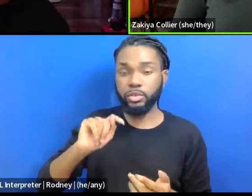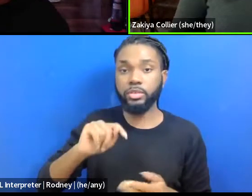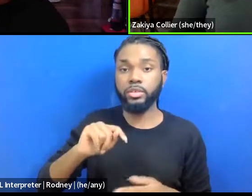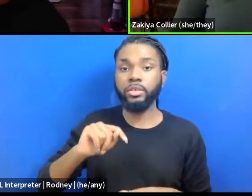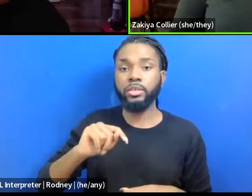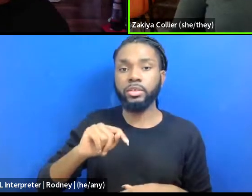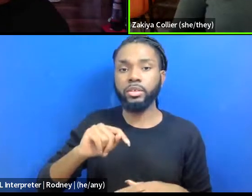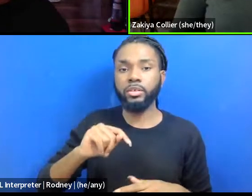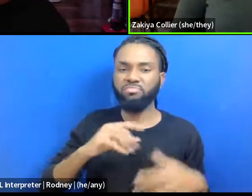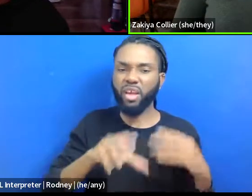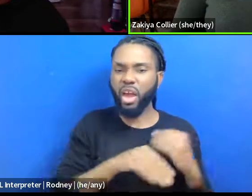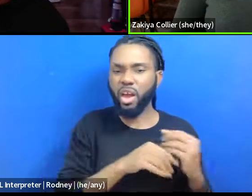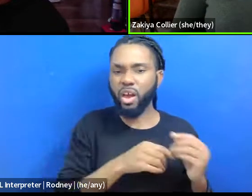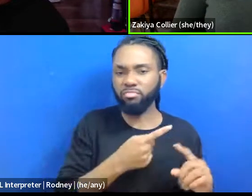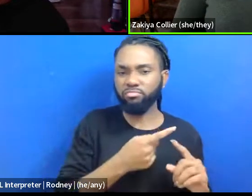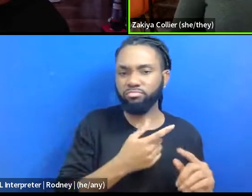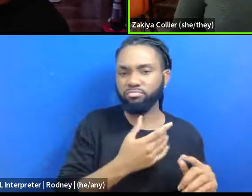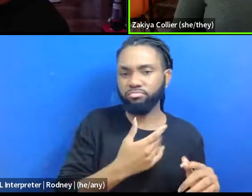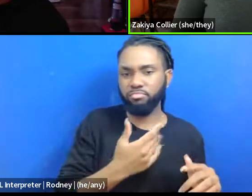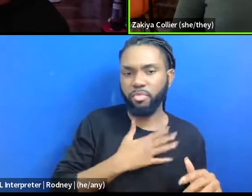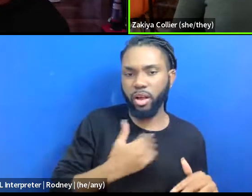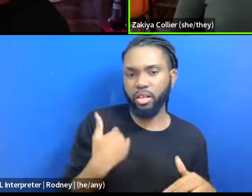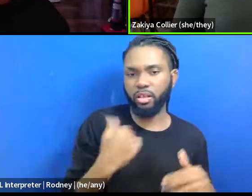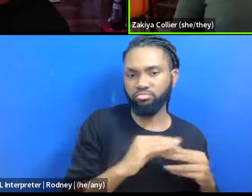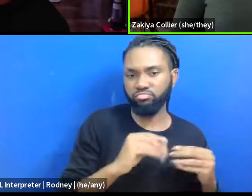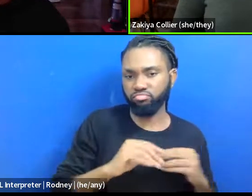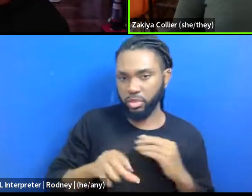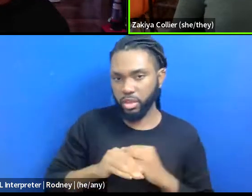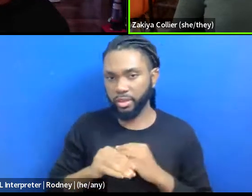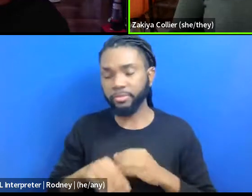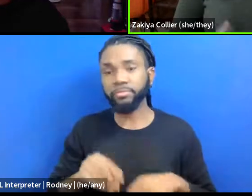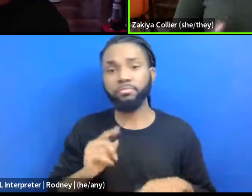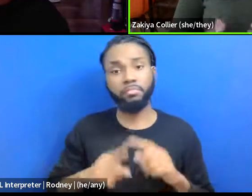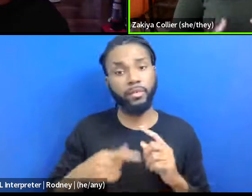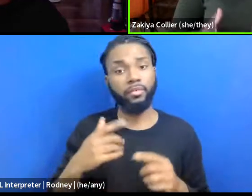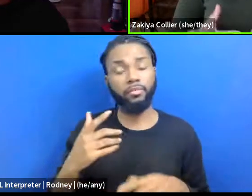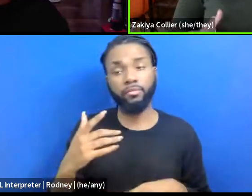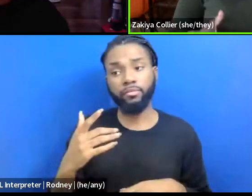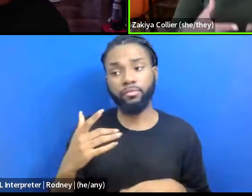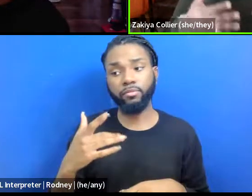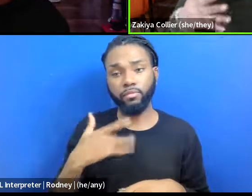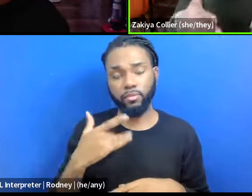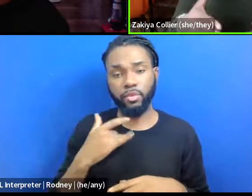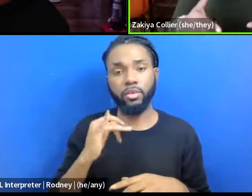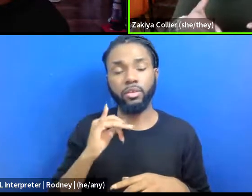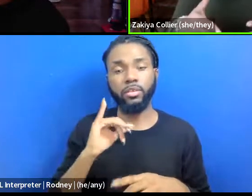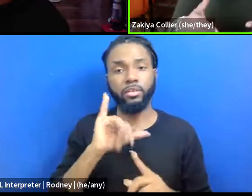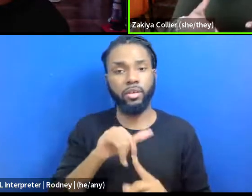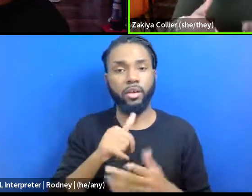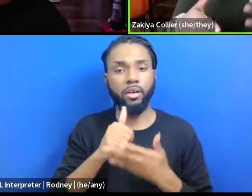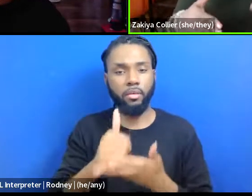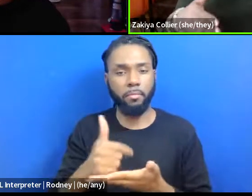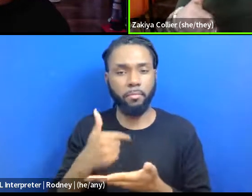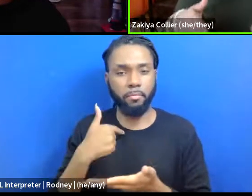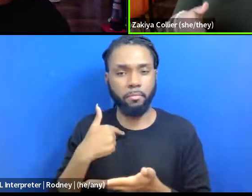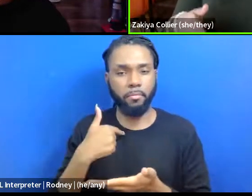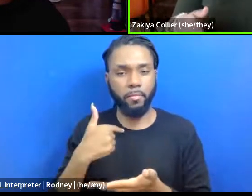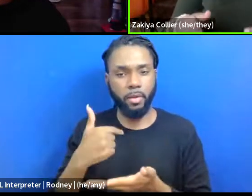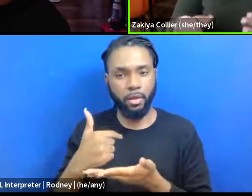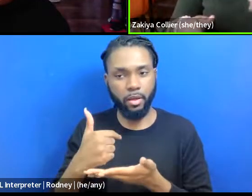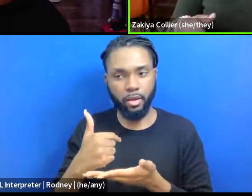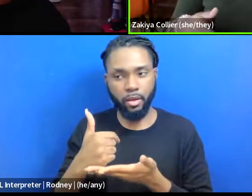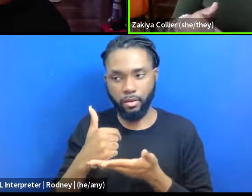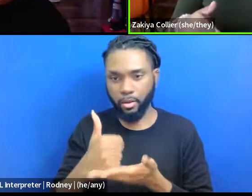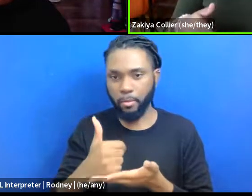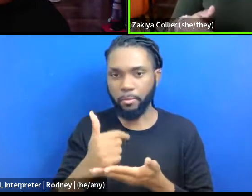what I was sharing before is, I think it, it took us to the point of like, identifying the, the issues